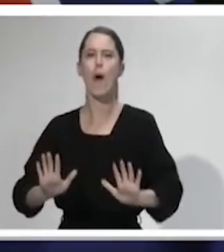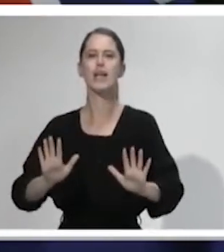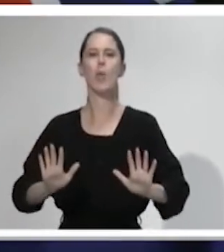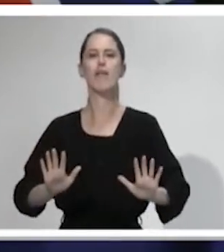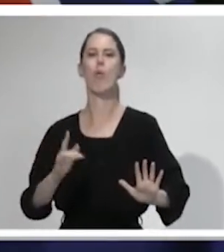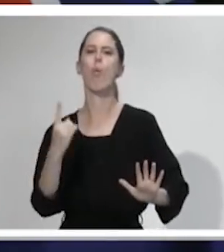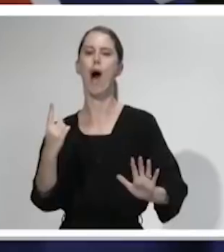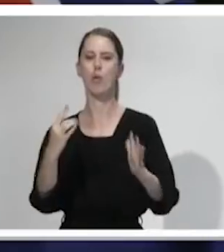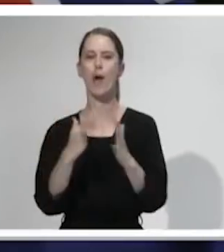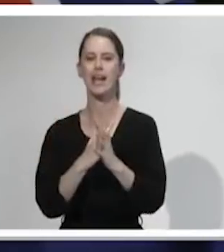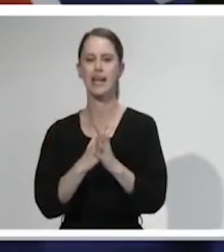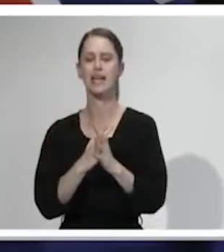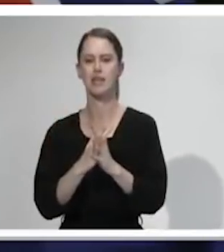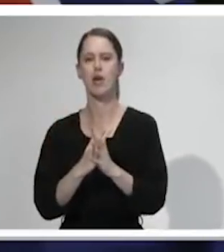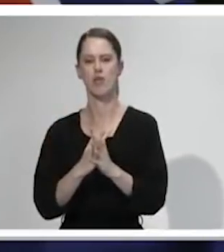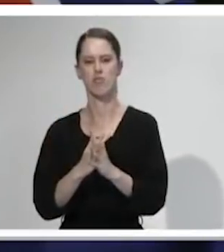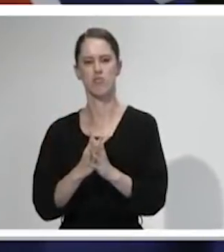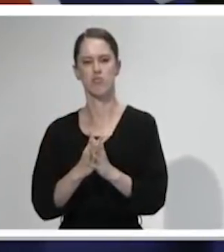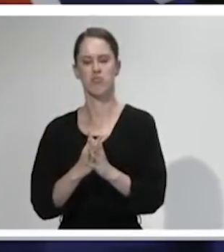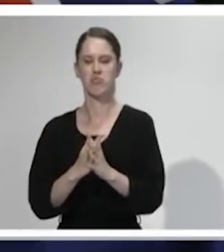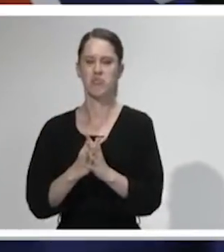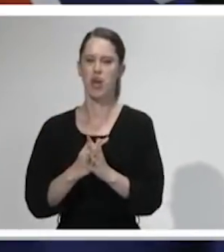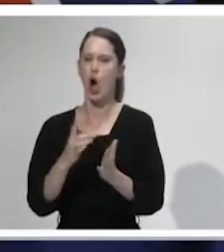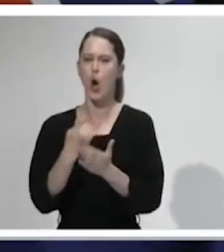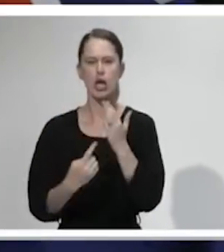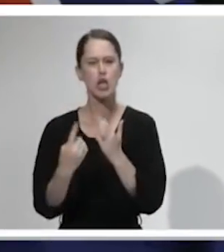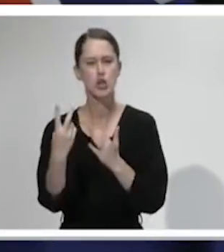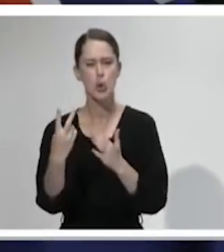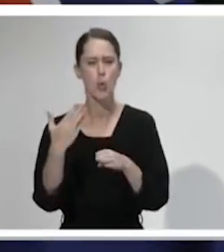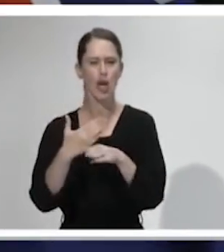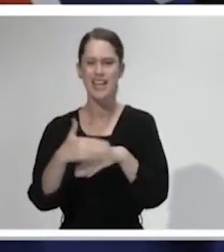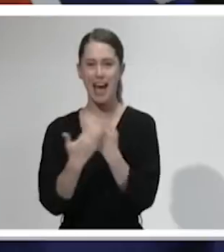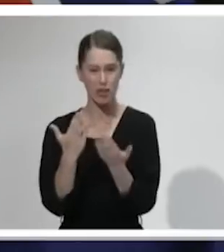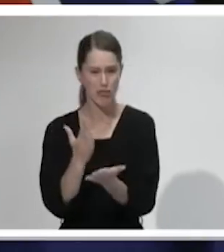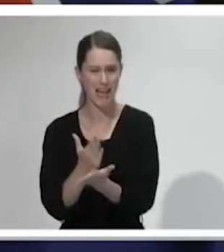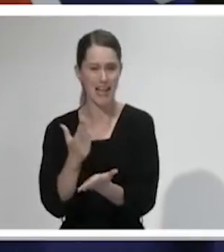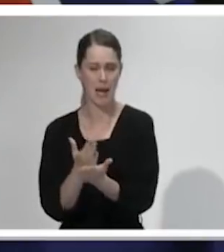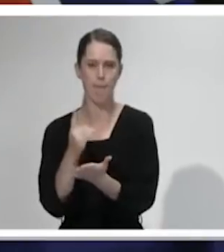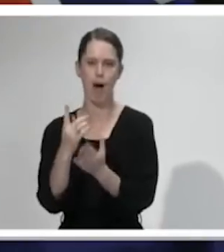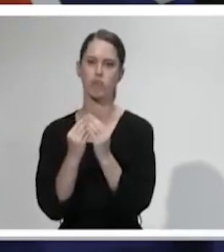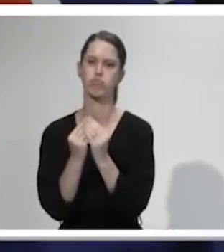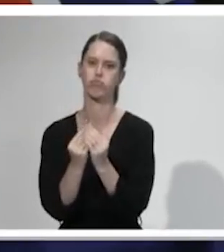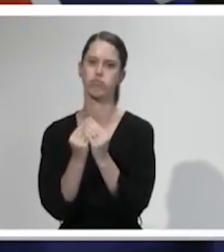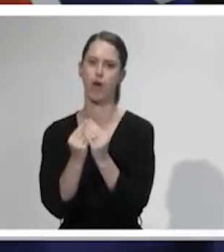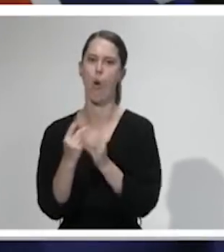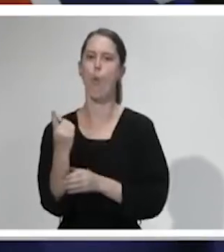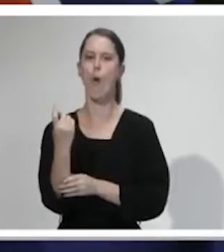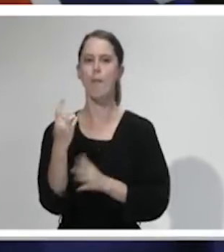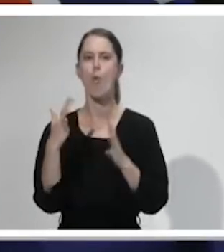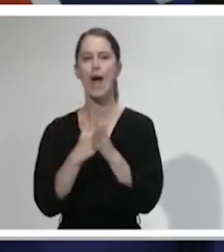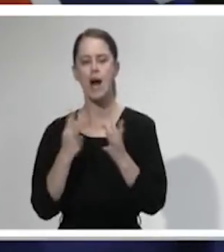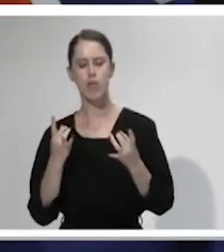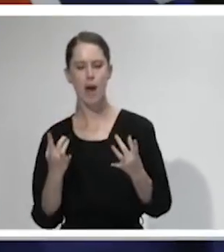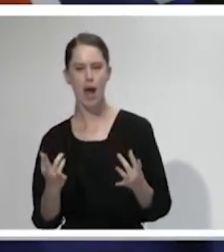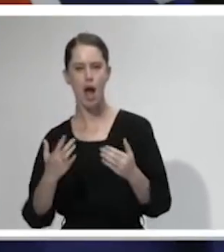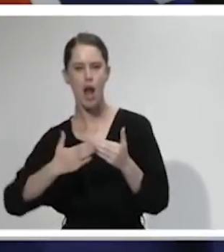Alert Levels next week costs us just two more business days, but gives us much greater long